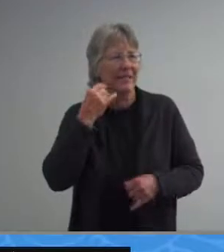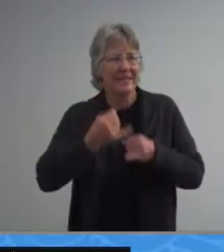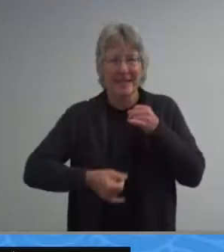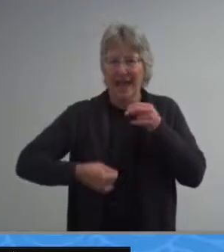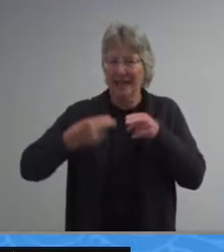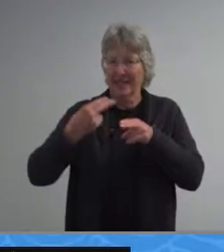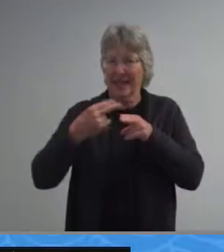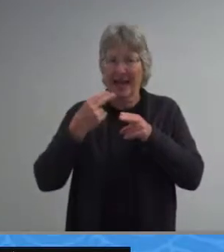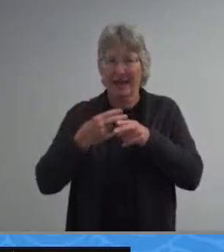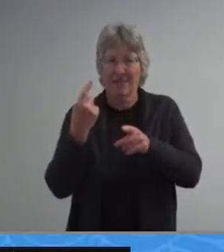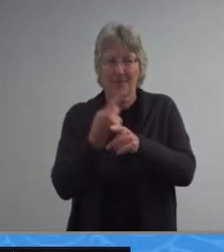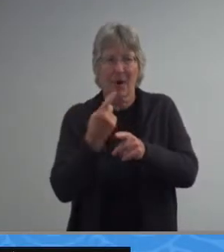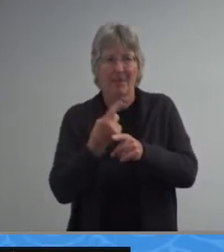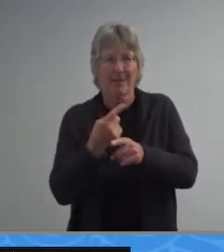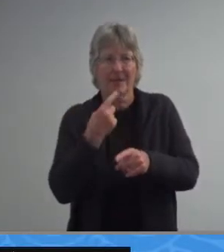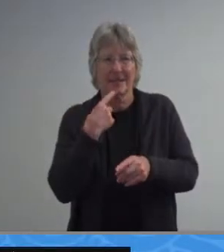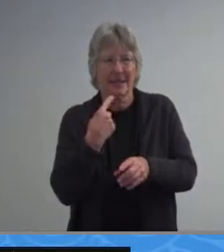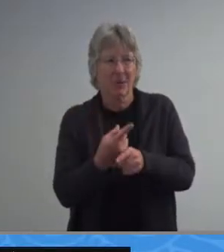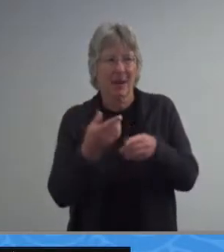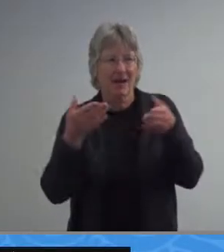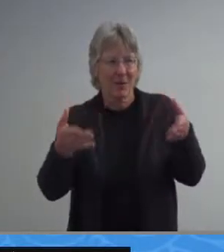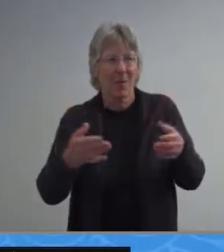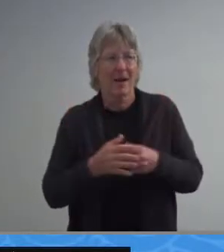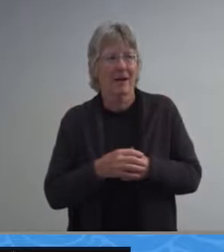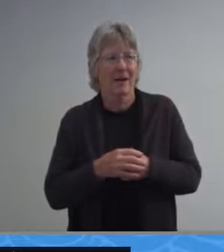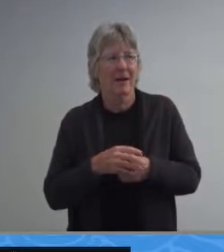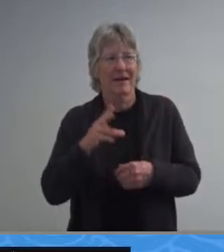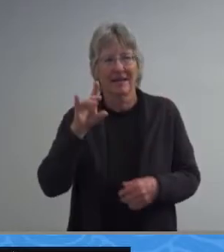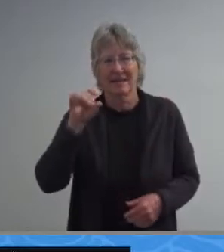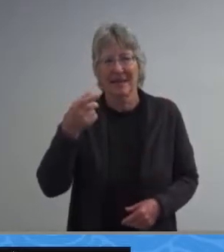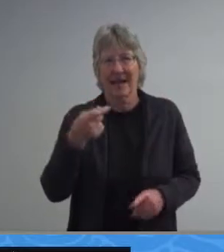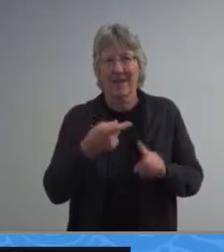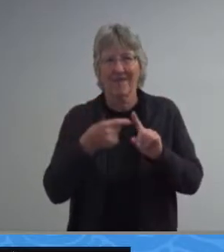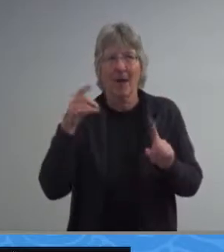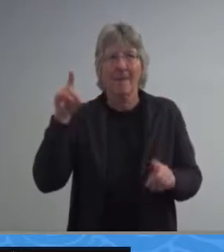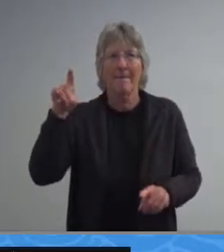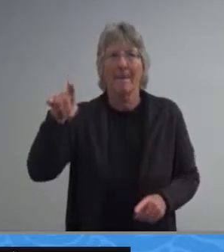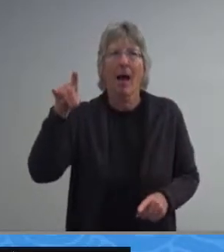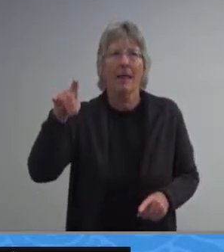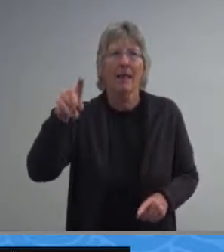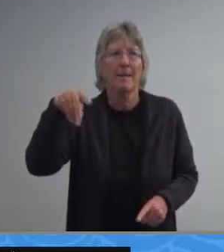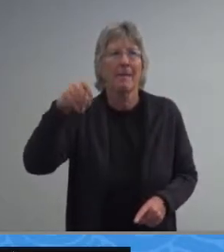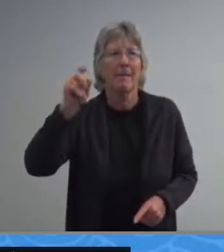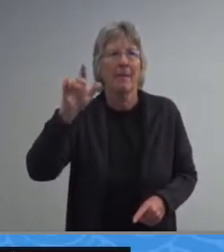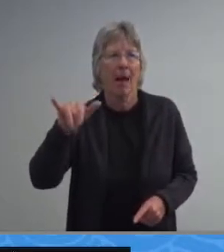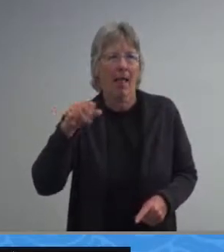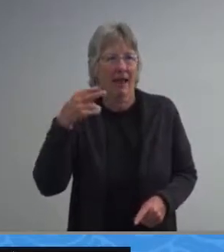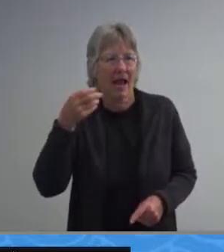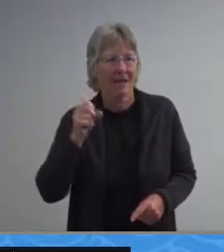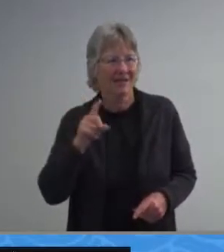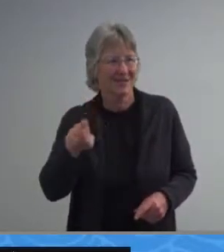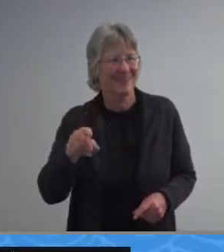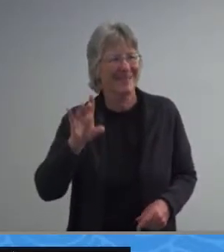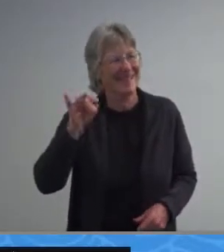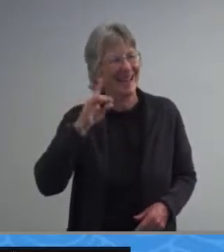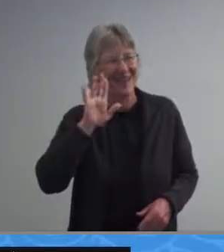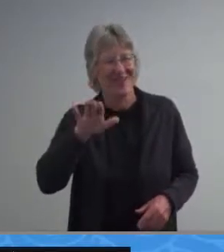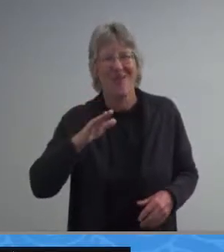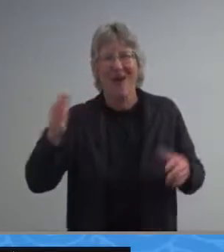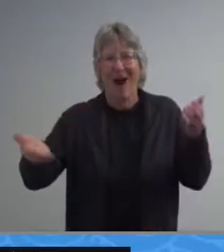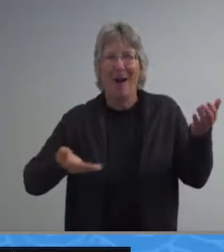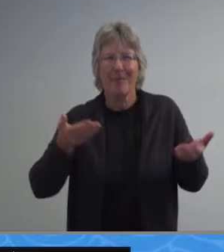properly pronounce it for us and diego is from poly so diego this is your opportunity